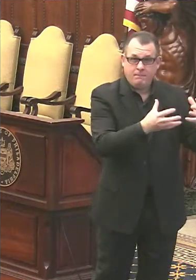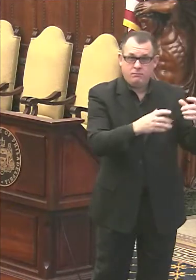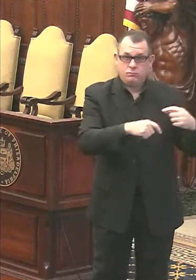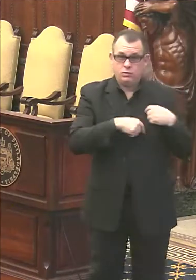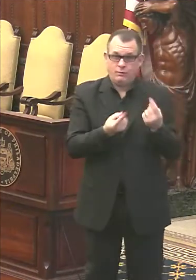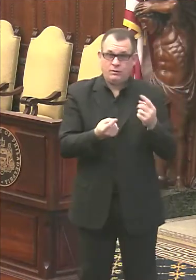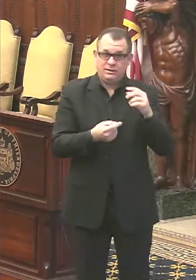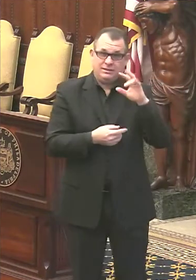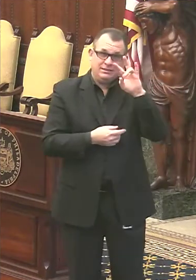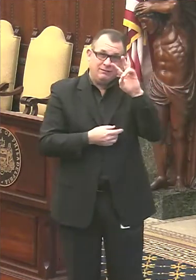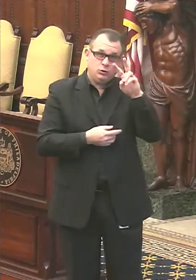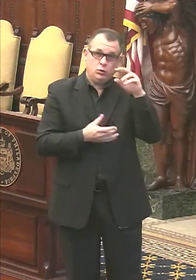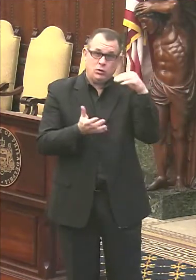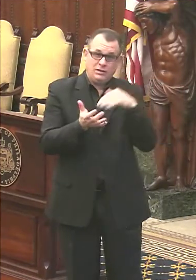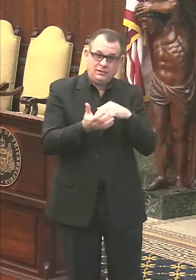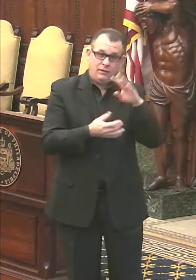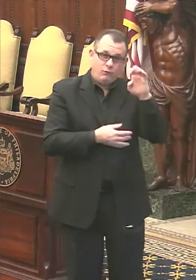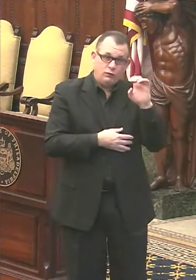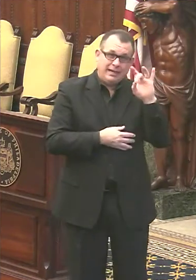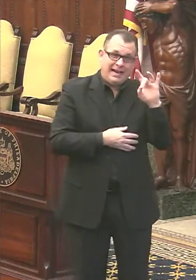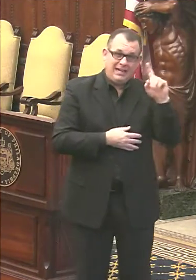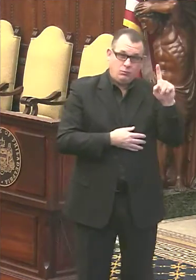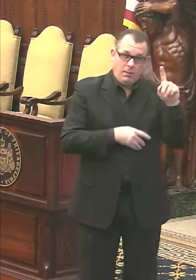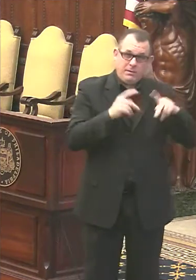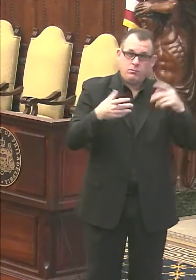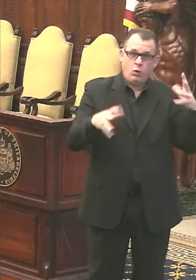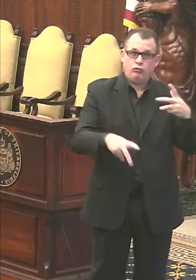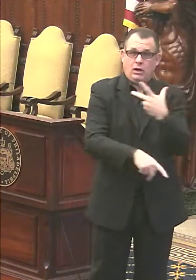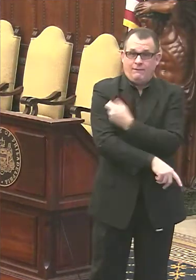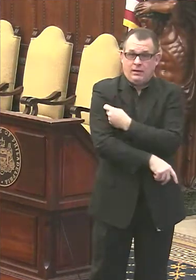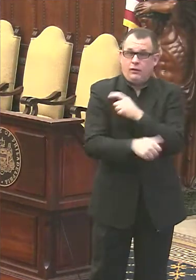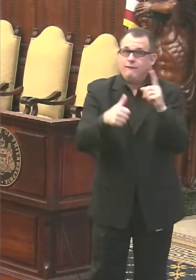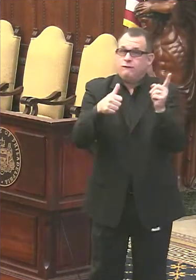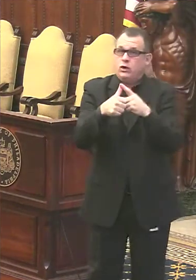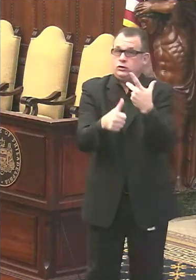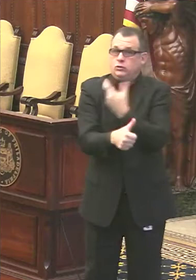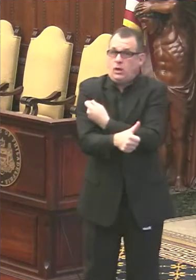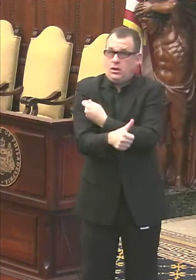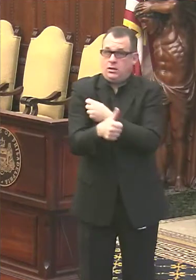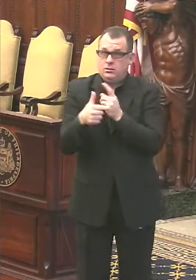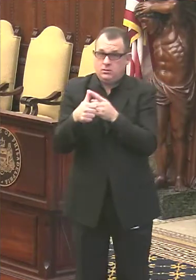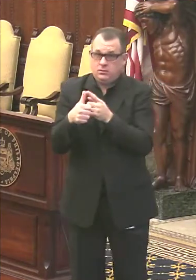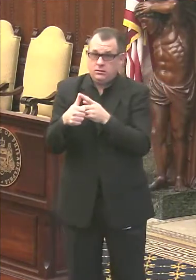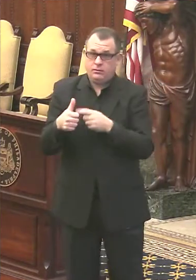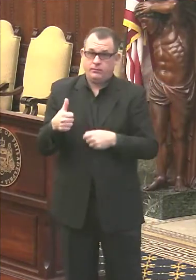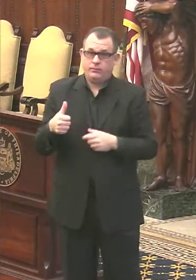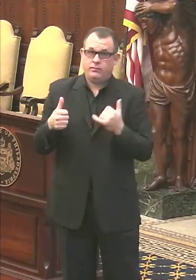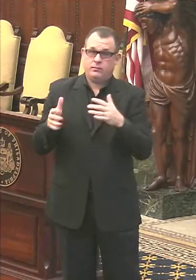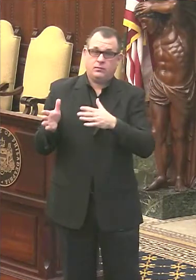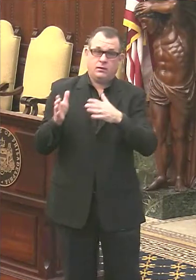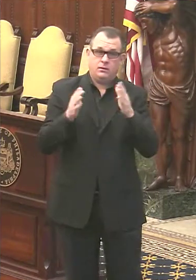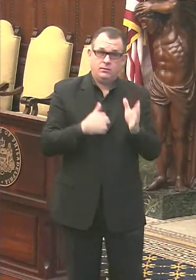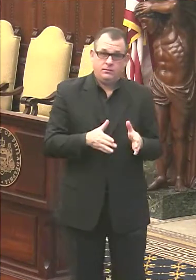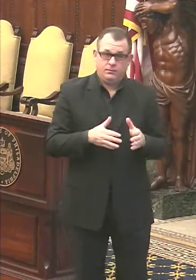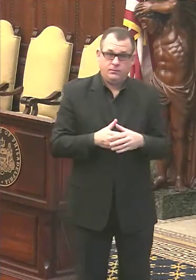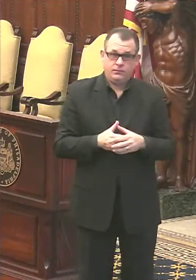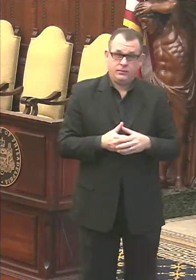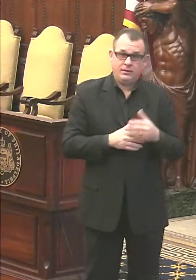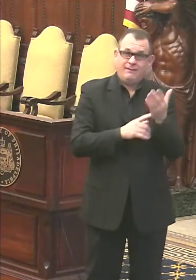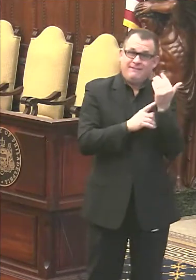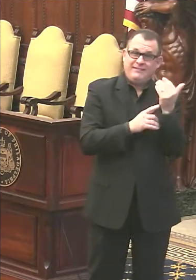,481 people with first doses who met that definition. In addition, 15